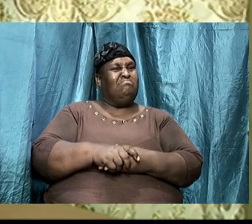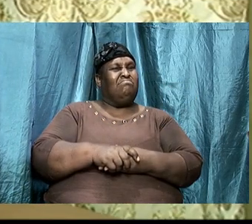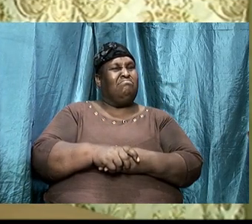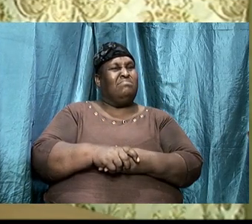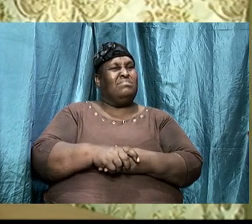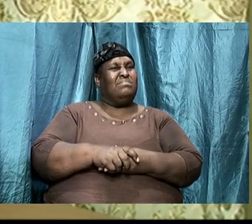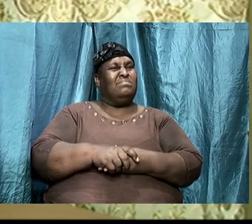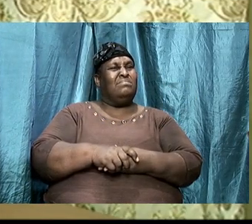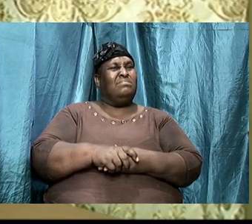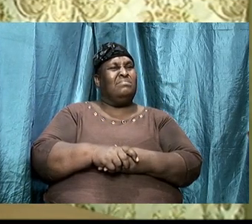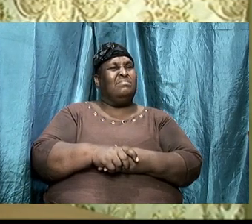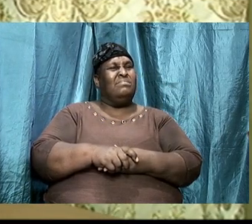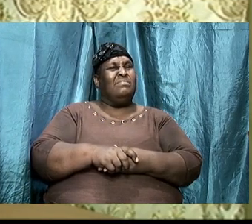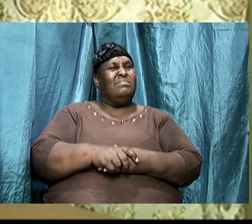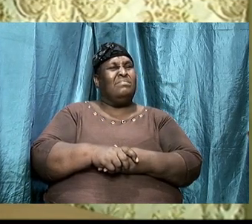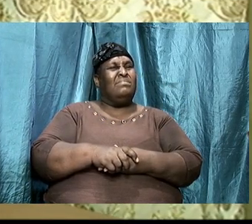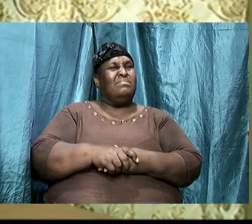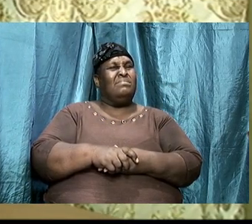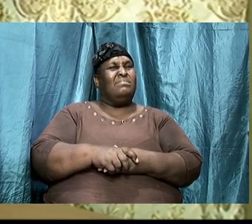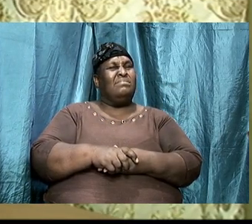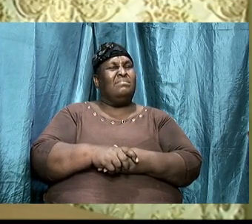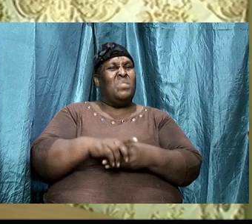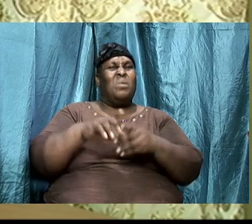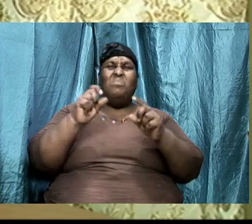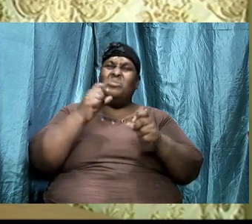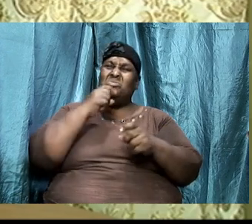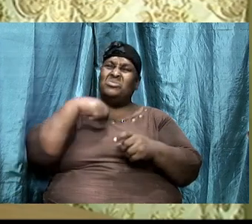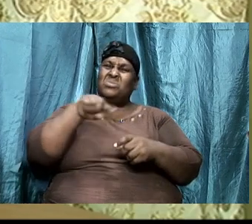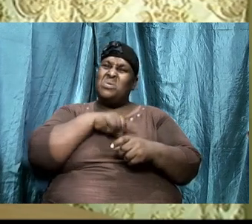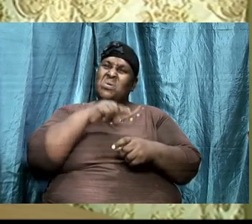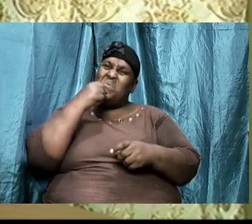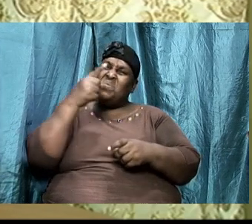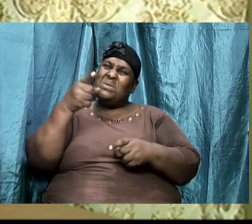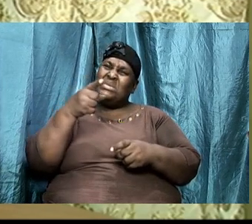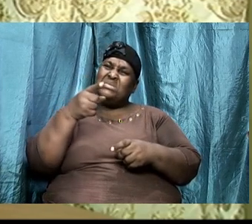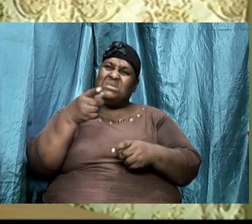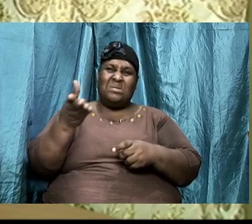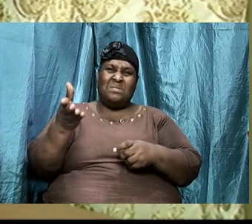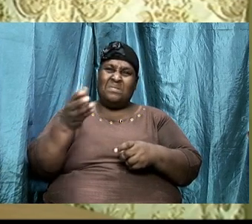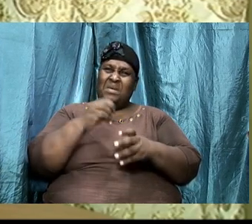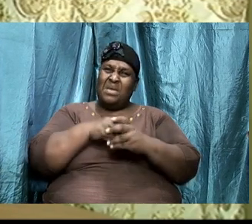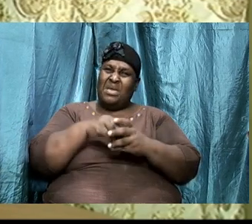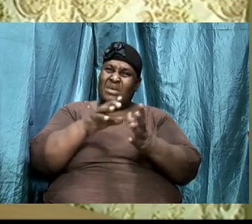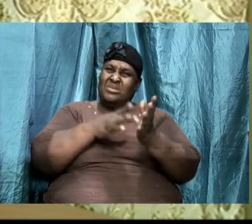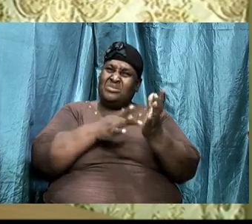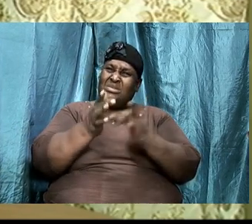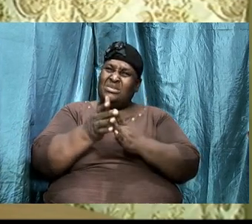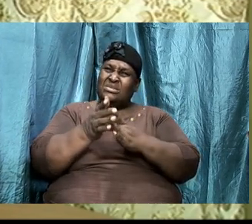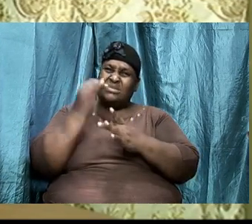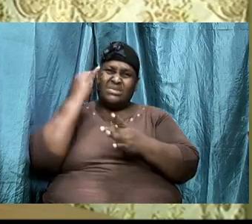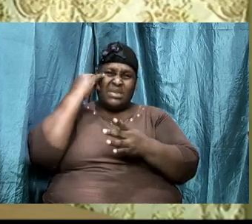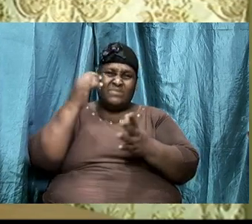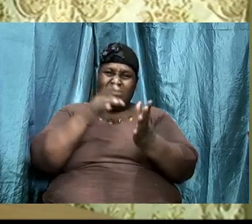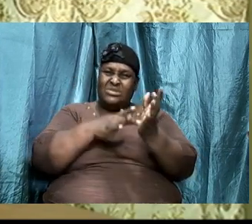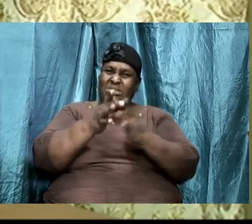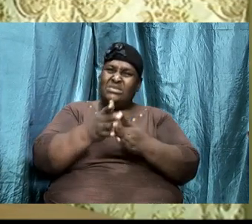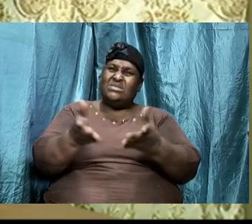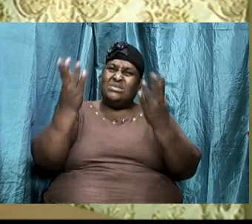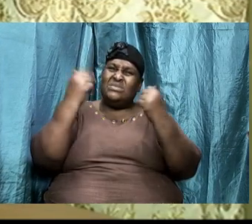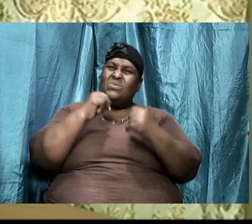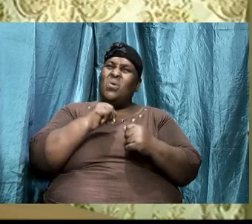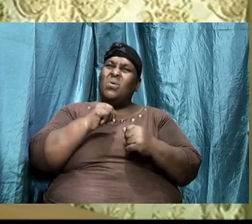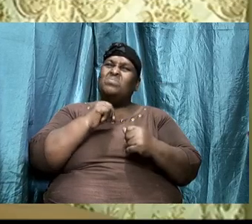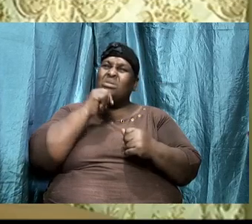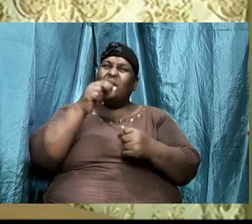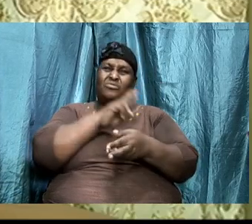should we really say that they are in Christ because if Christ comes and they have not repented he would say depart